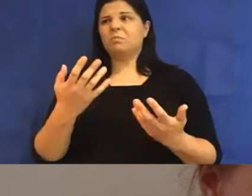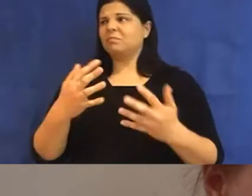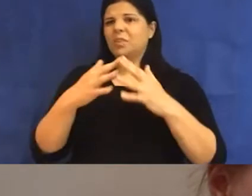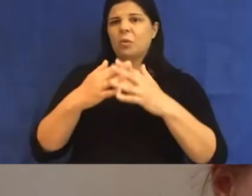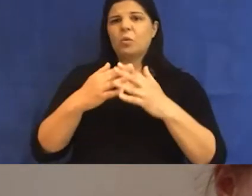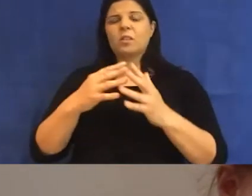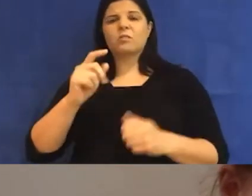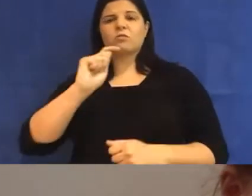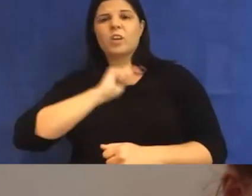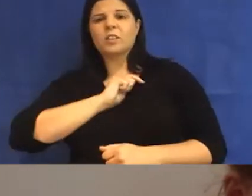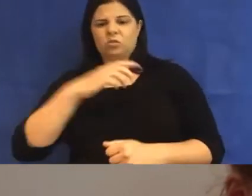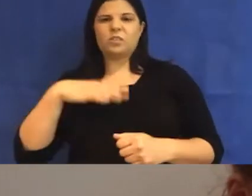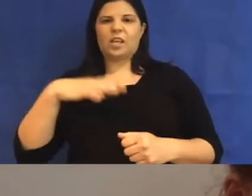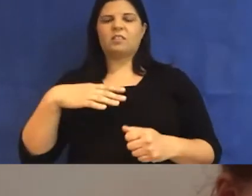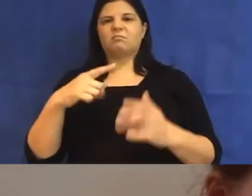managed and repaid debt.